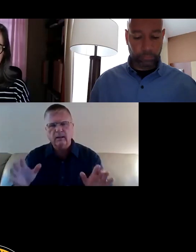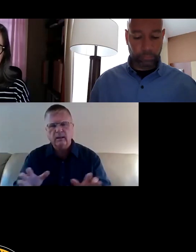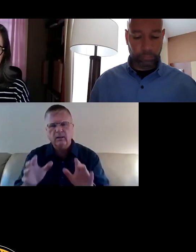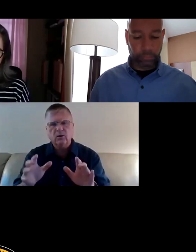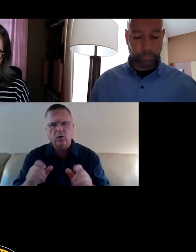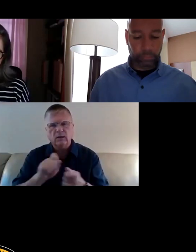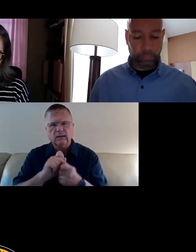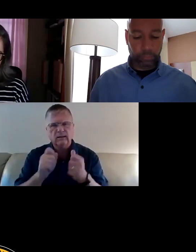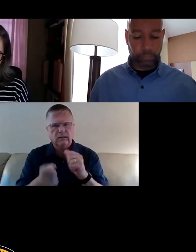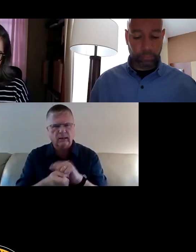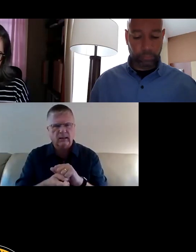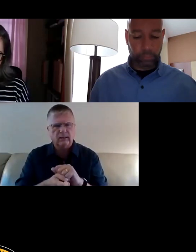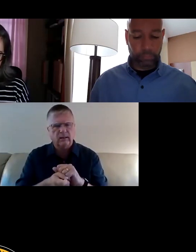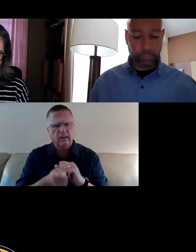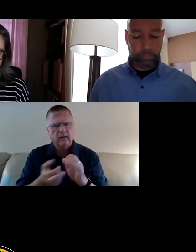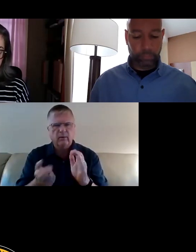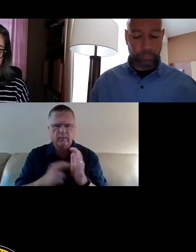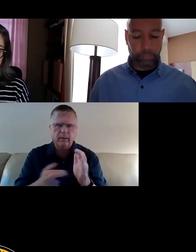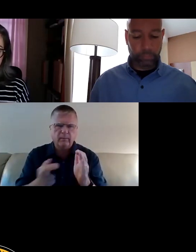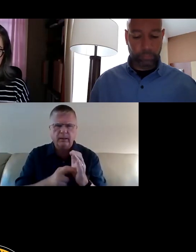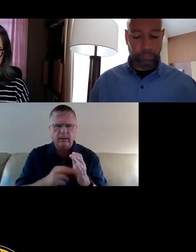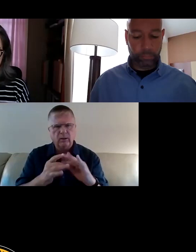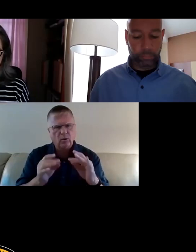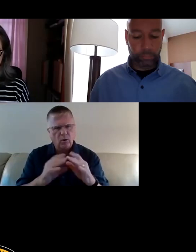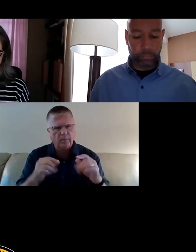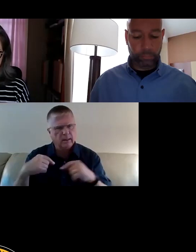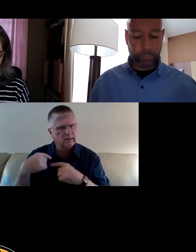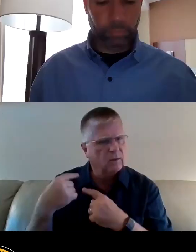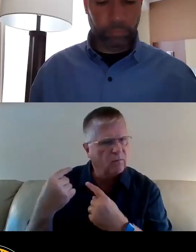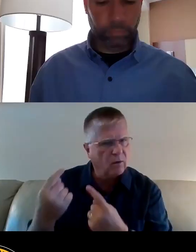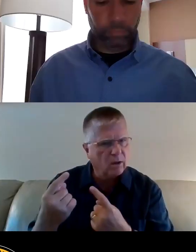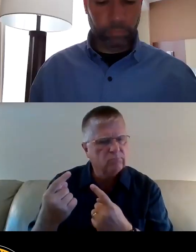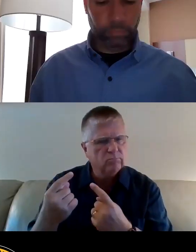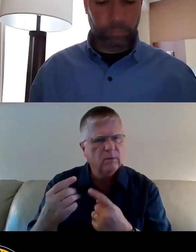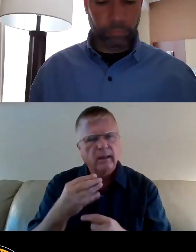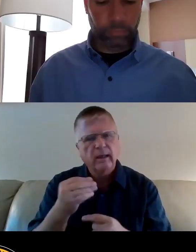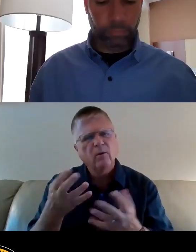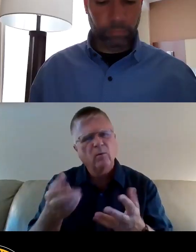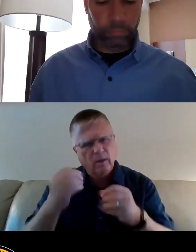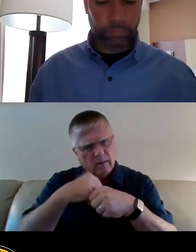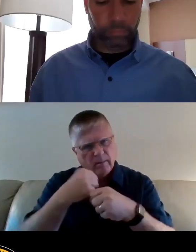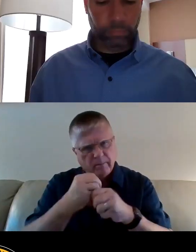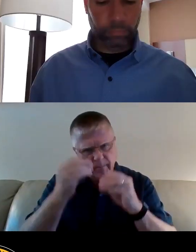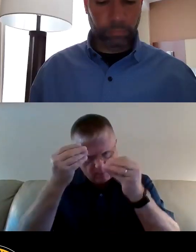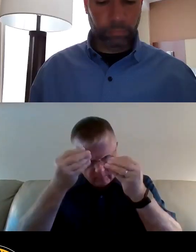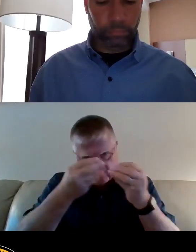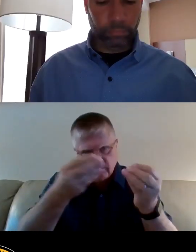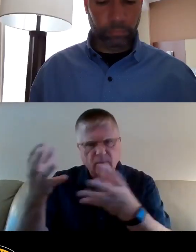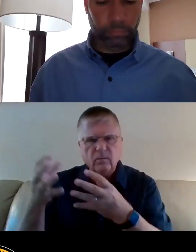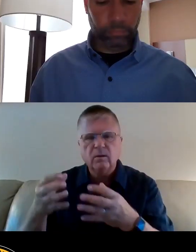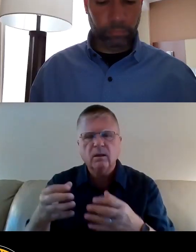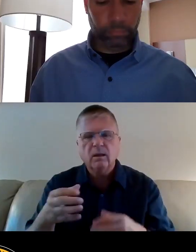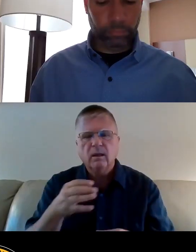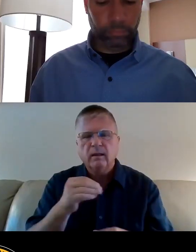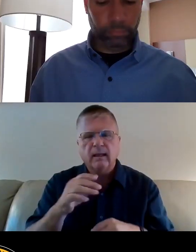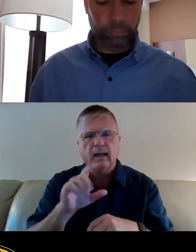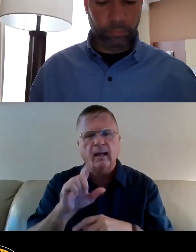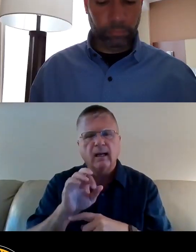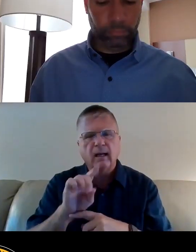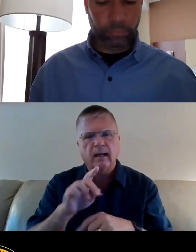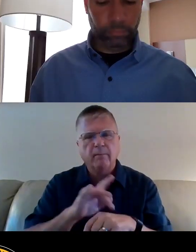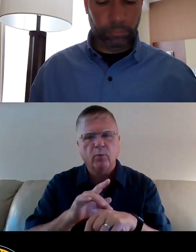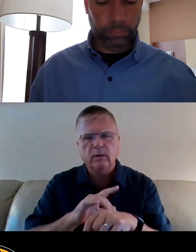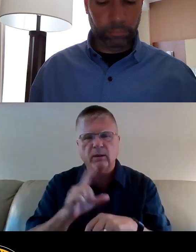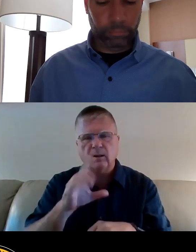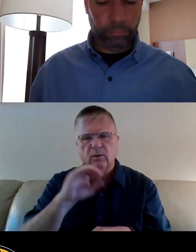echo the comments that have already been voiced so far. And we also want to bring to light that lead poisoning is an all-too-common 100% preventable